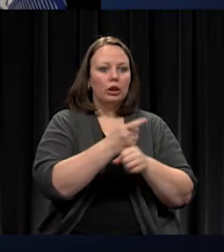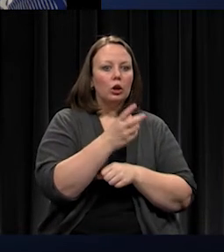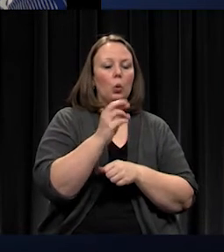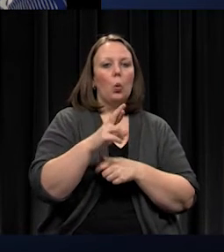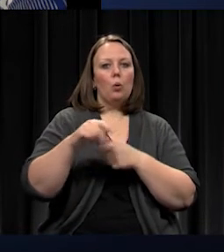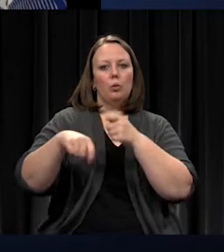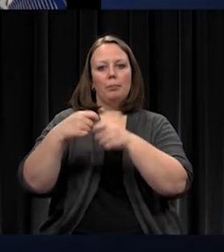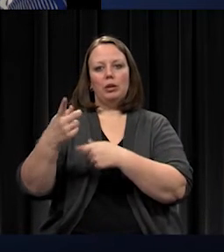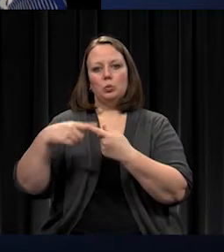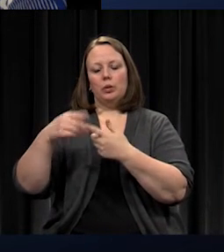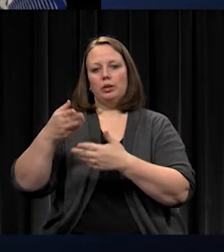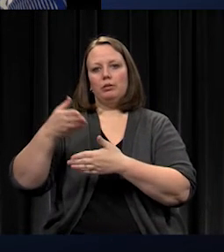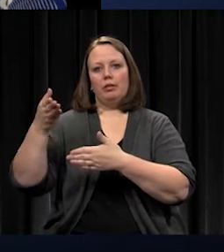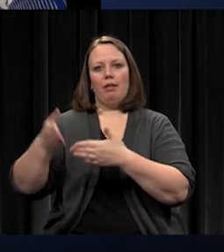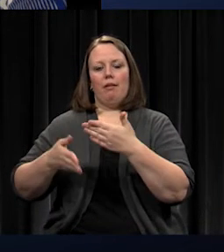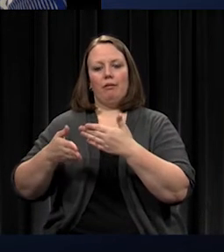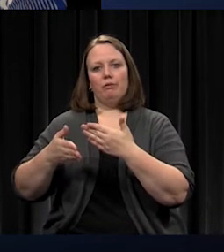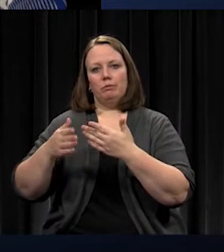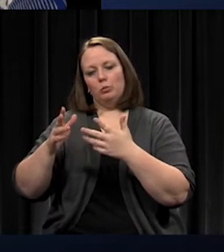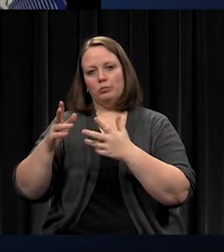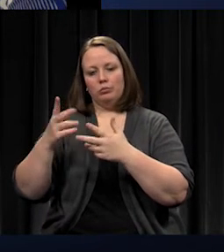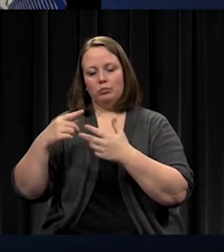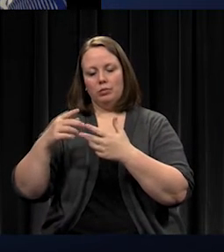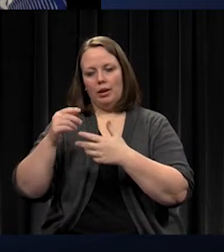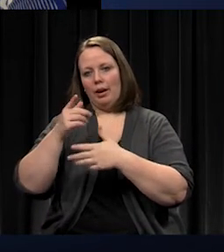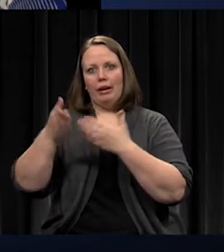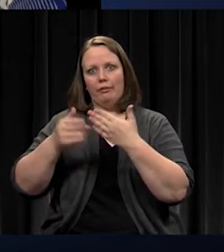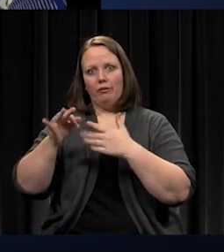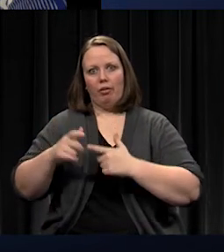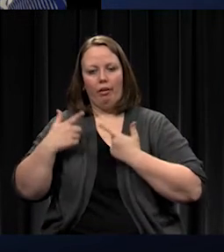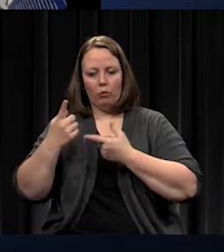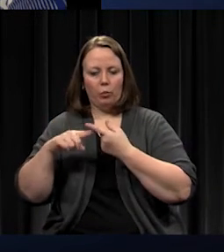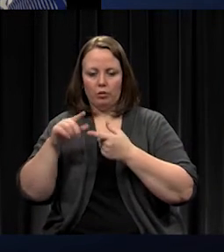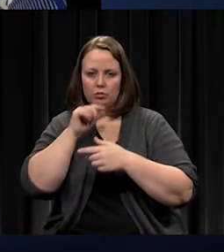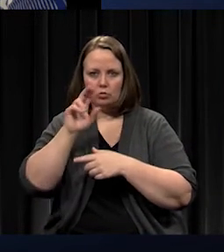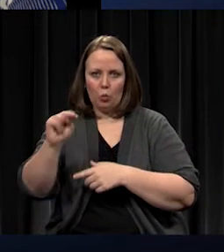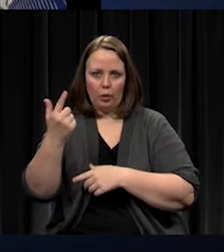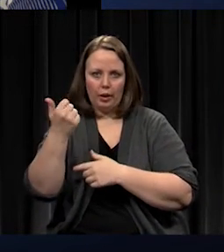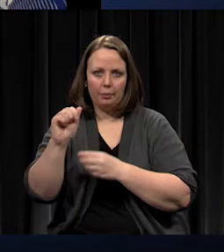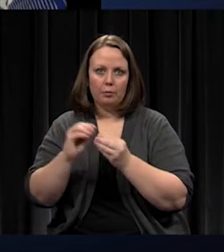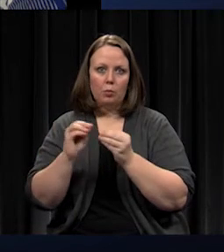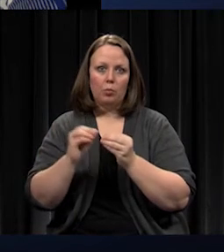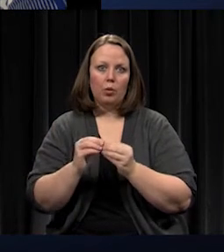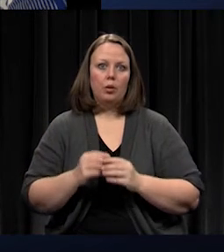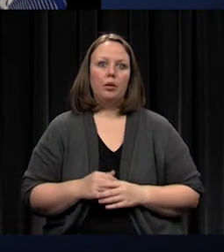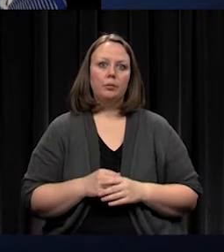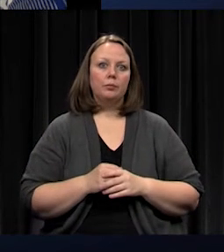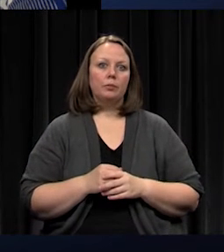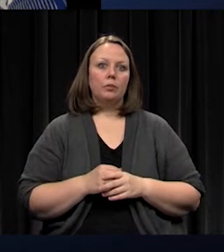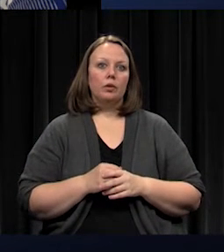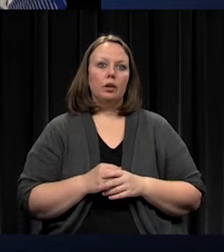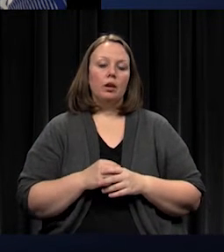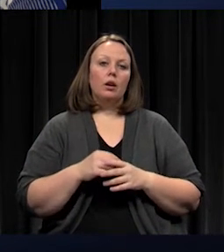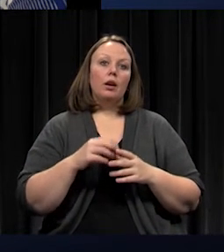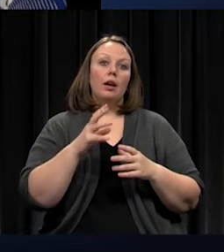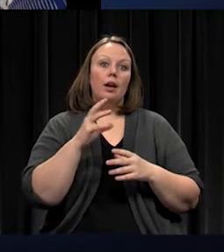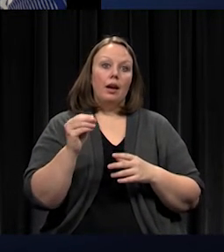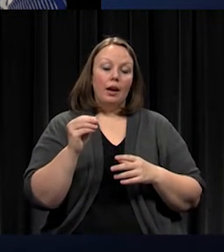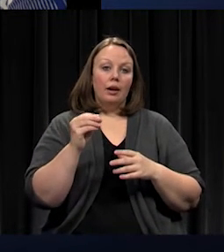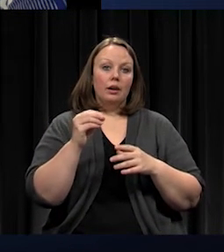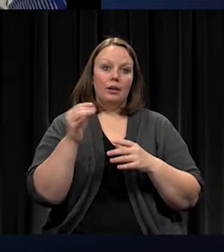finally, we talked about that high school initiative and devices and peripherals, and that will definitely require staffing.